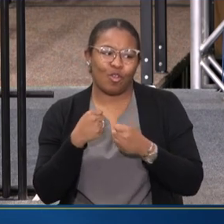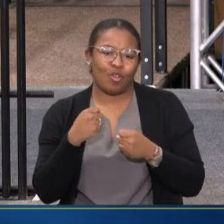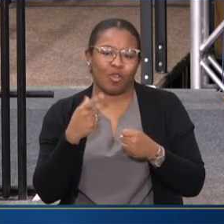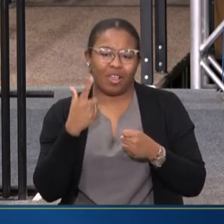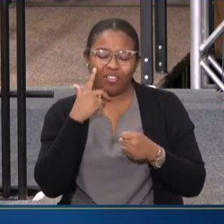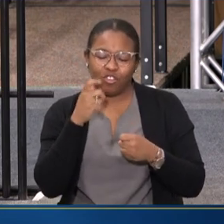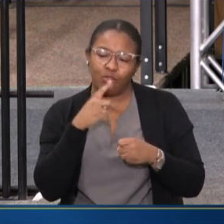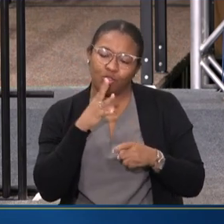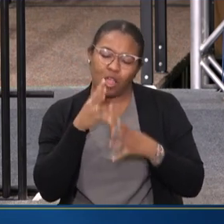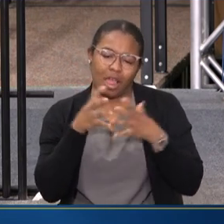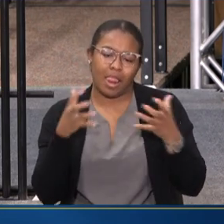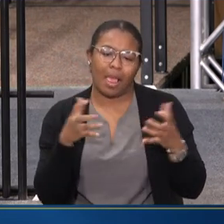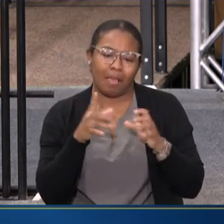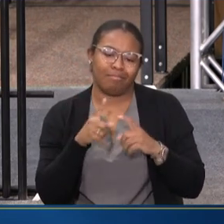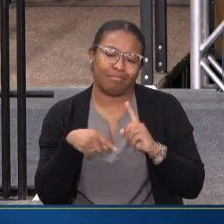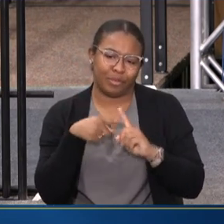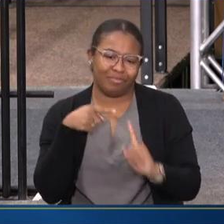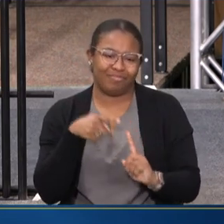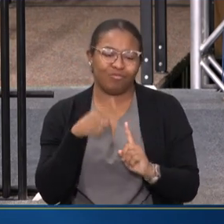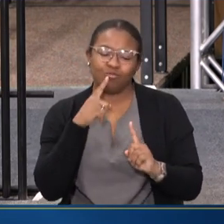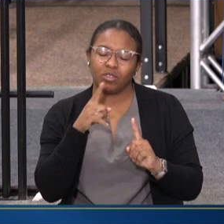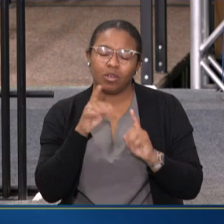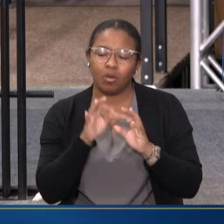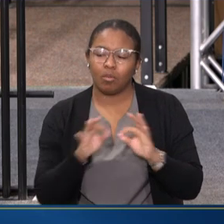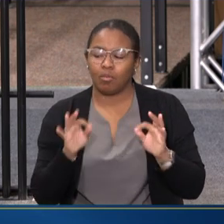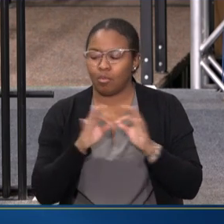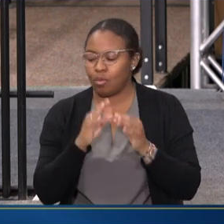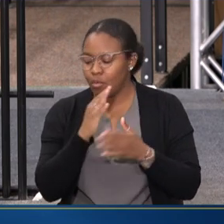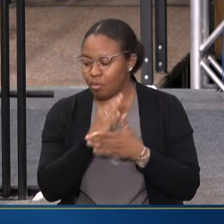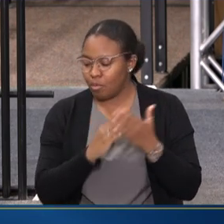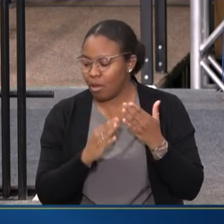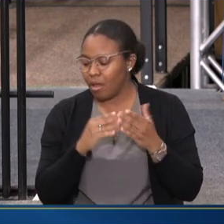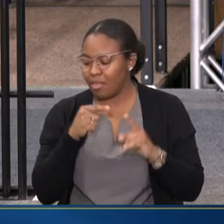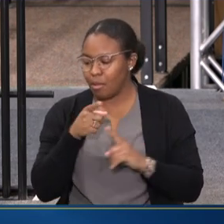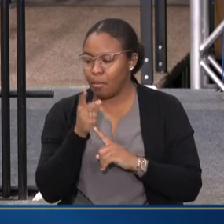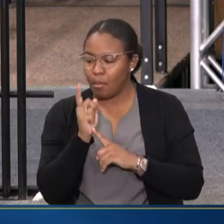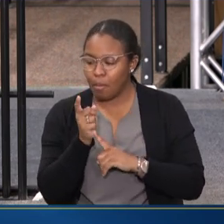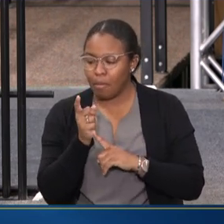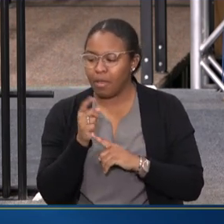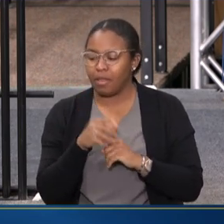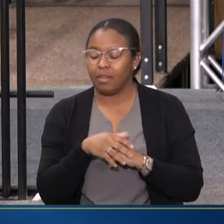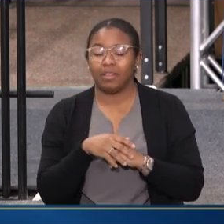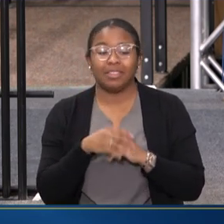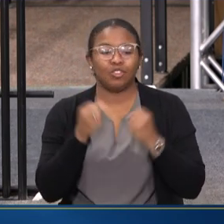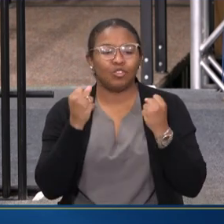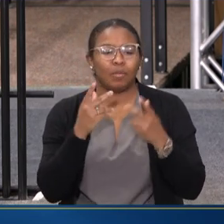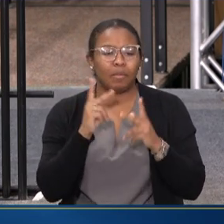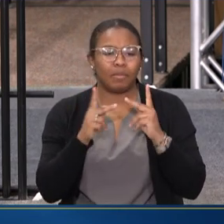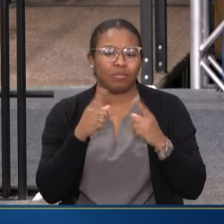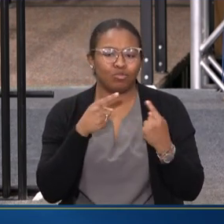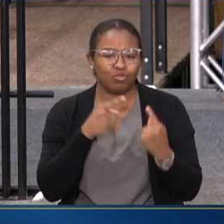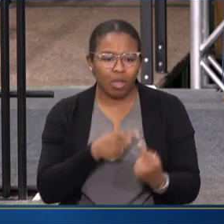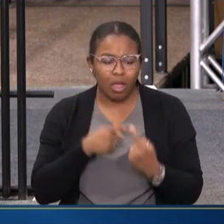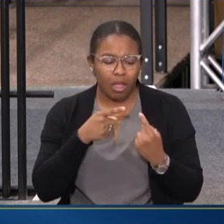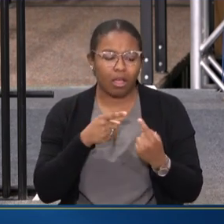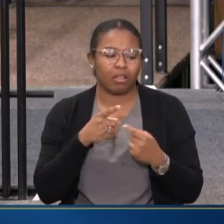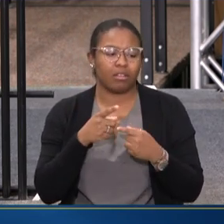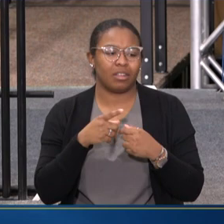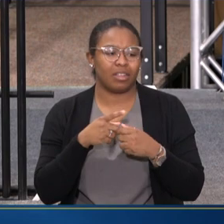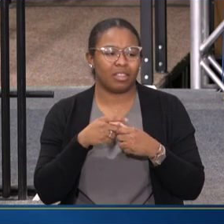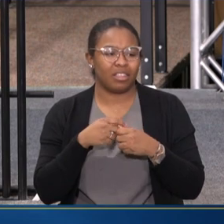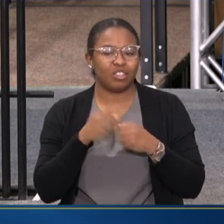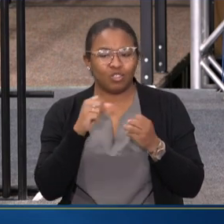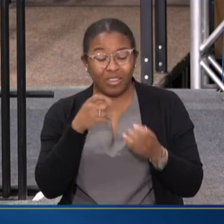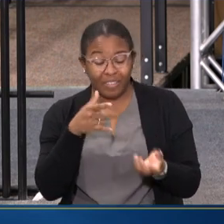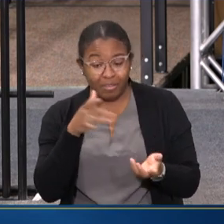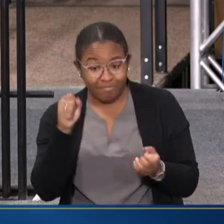ABOUT. IT'S JUST SUCH AN IMPORTANT PART OF THIS MOMENT IN TIME. YOU KNOW, SO MANY PEOPLE ARE STRUGGLING AND BEING ABLE TO LISTEN TO OUR